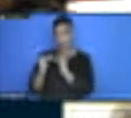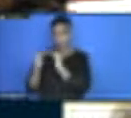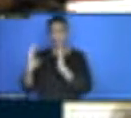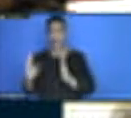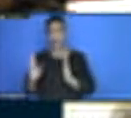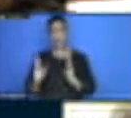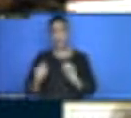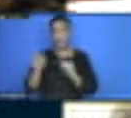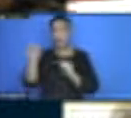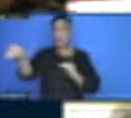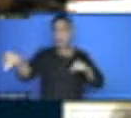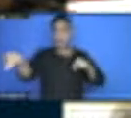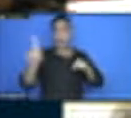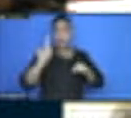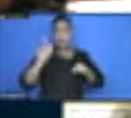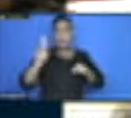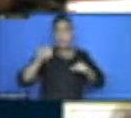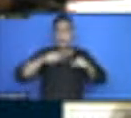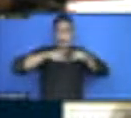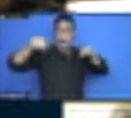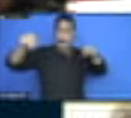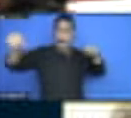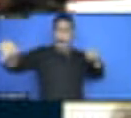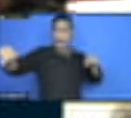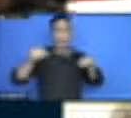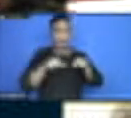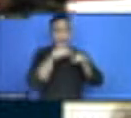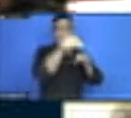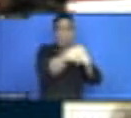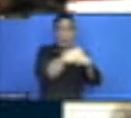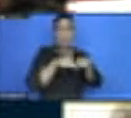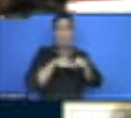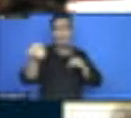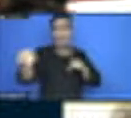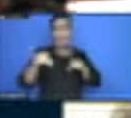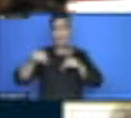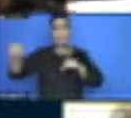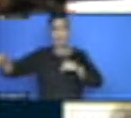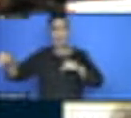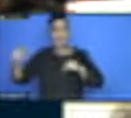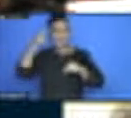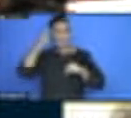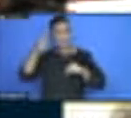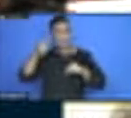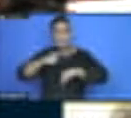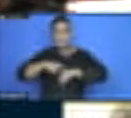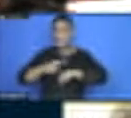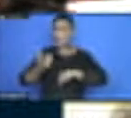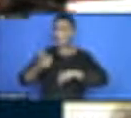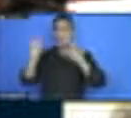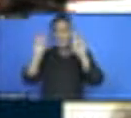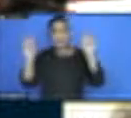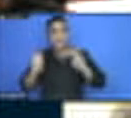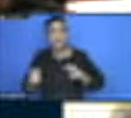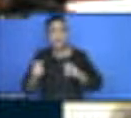to provide services in terms of electricity, terms of clean drinking water, in terms of education,